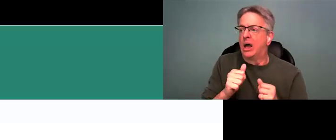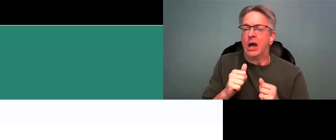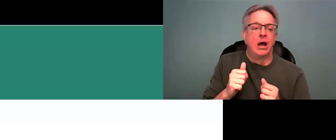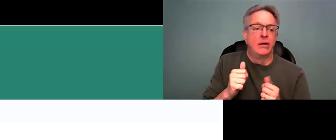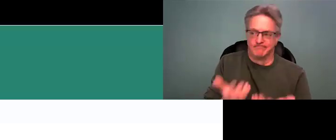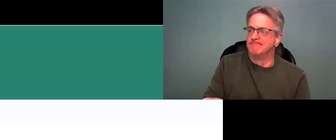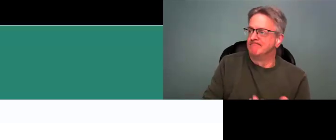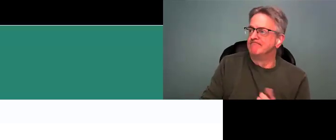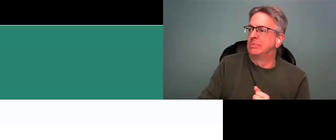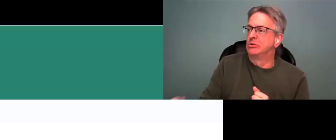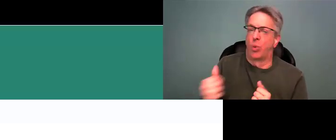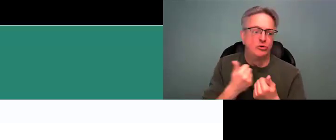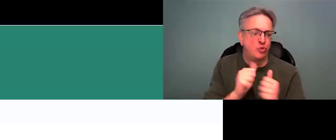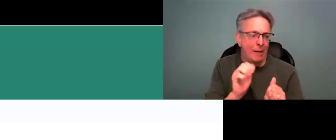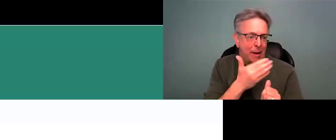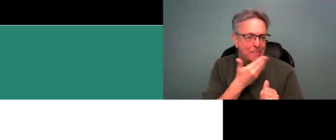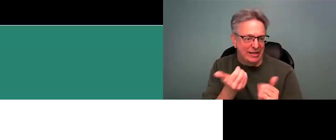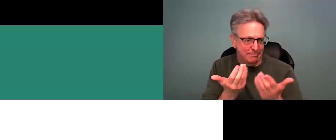links and resources.